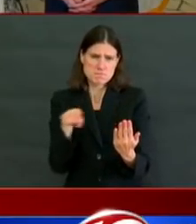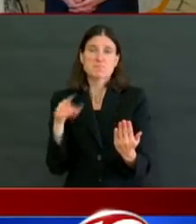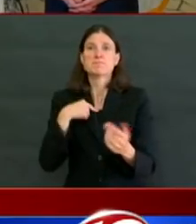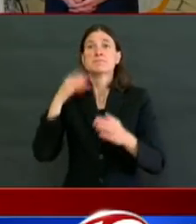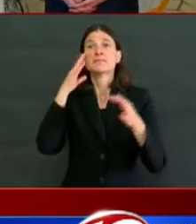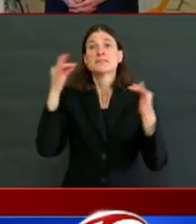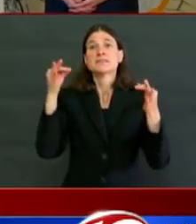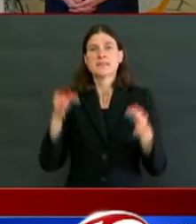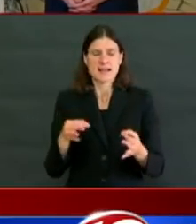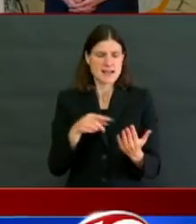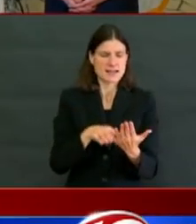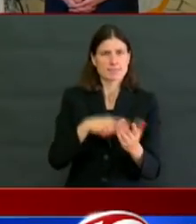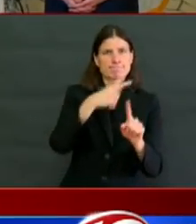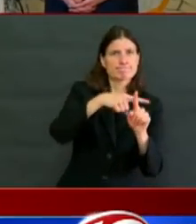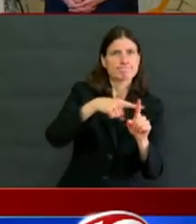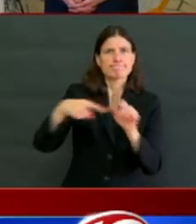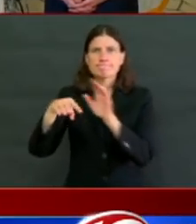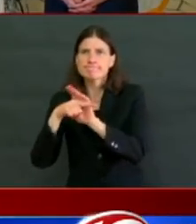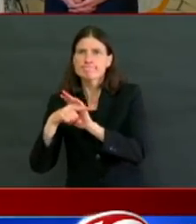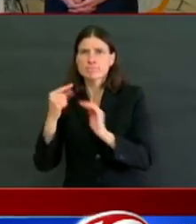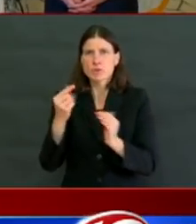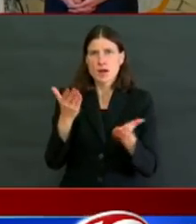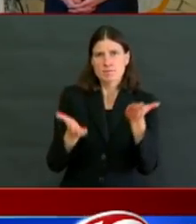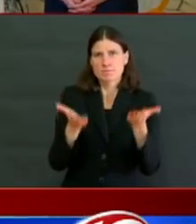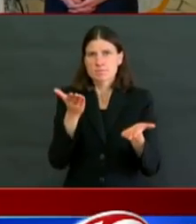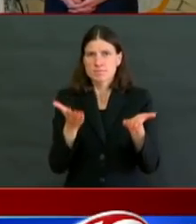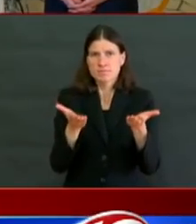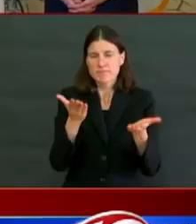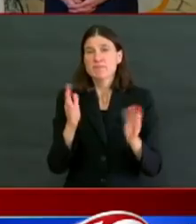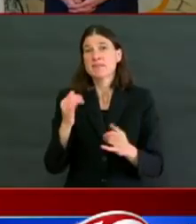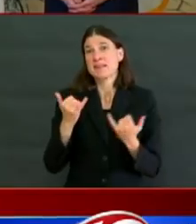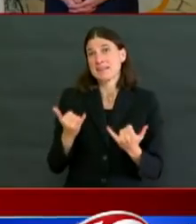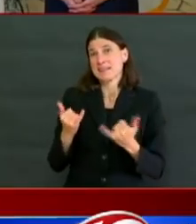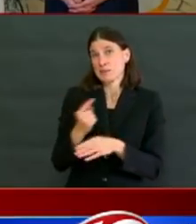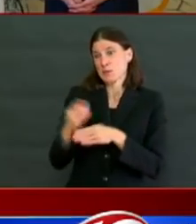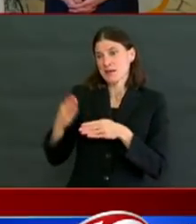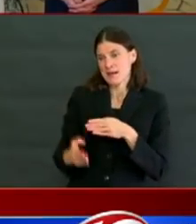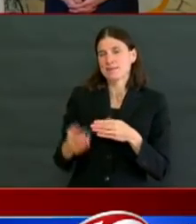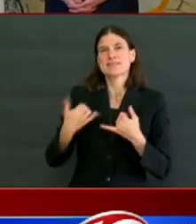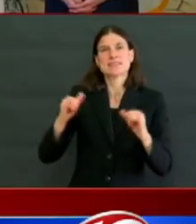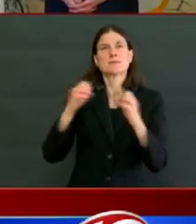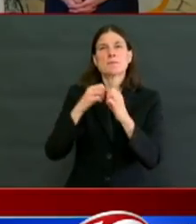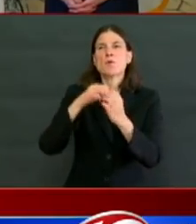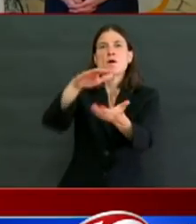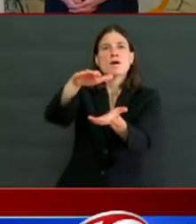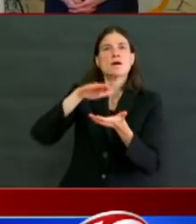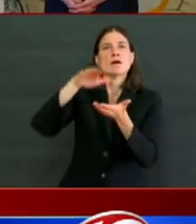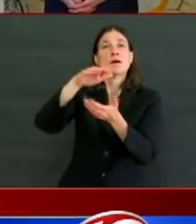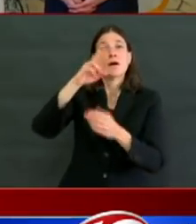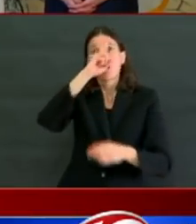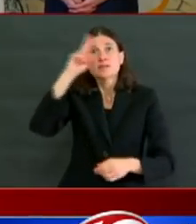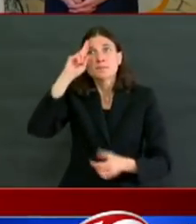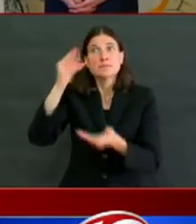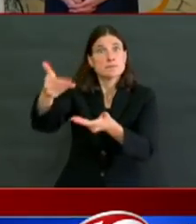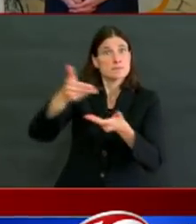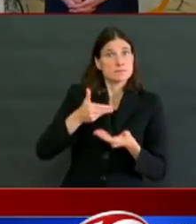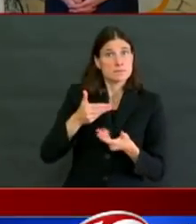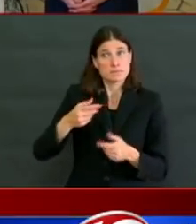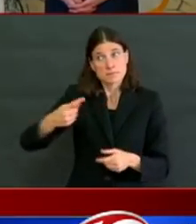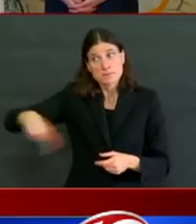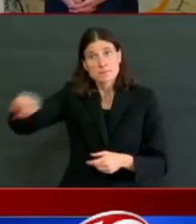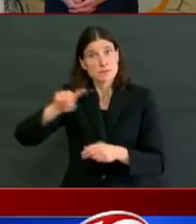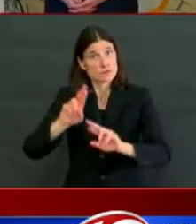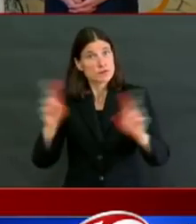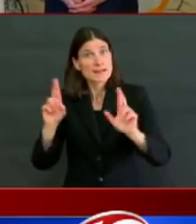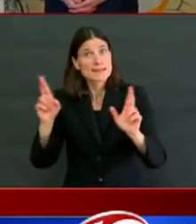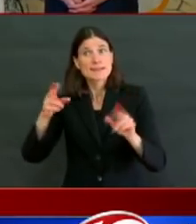more work to do this weekend as between the Department of Health and the hospitals, but I expect that starting next week I'll be